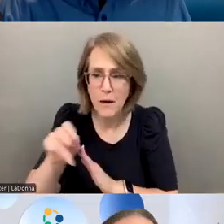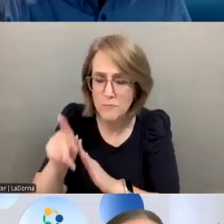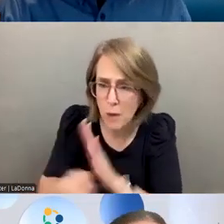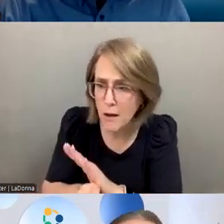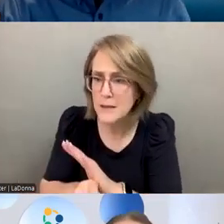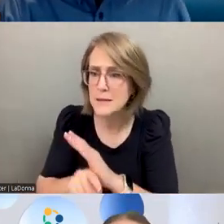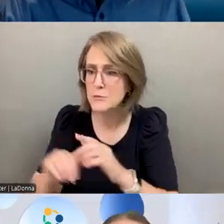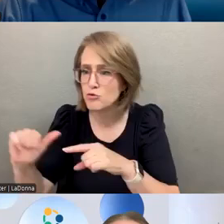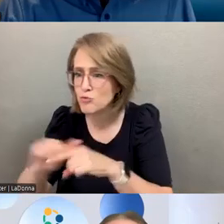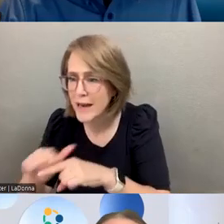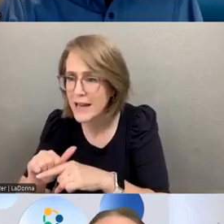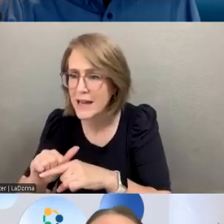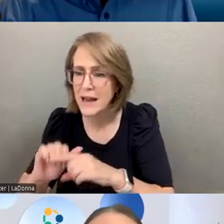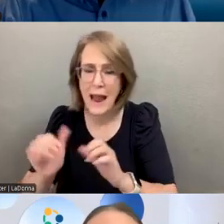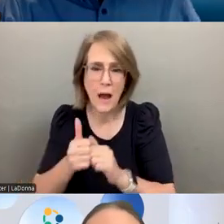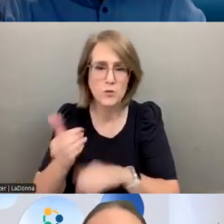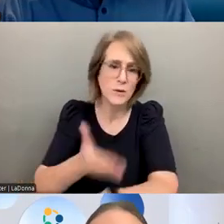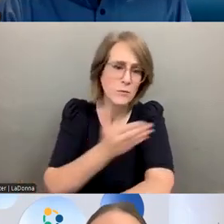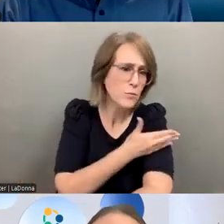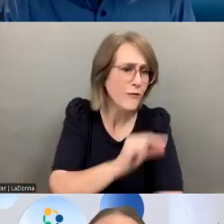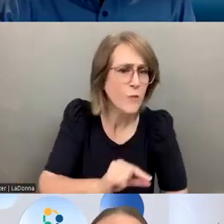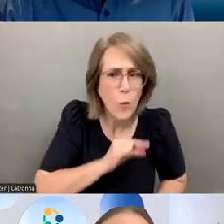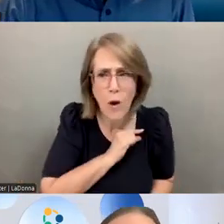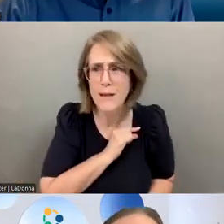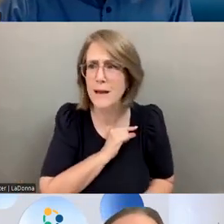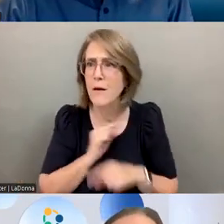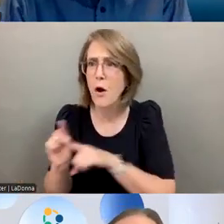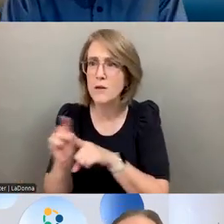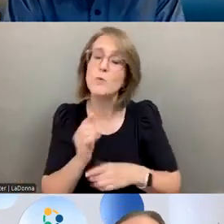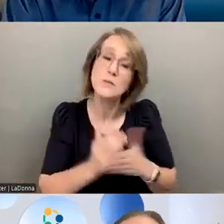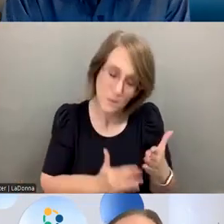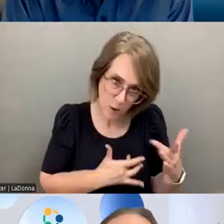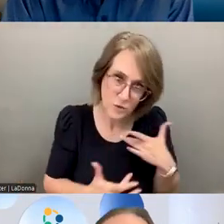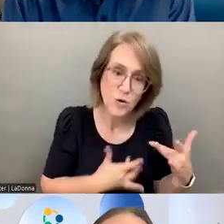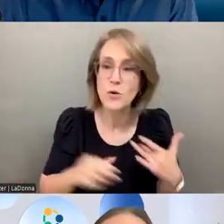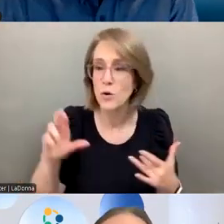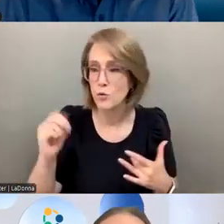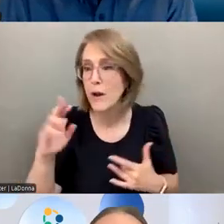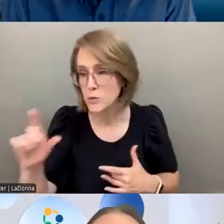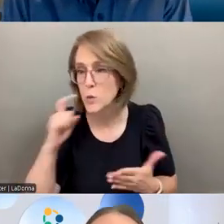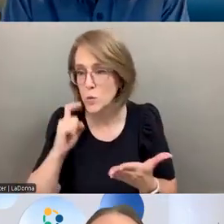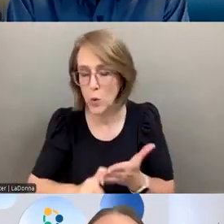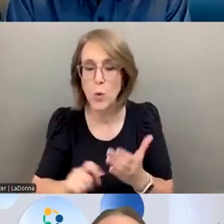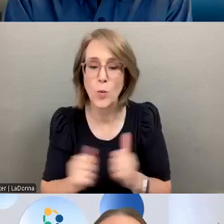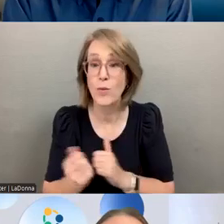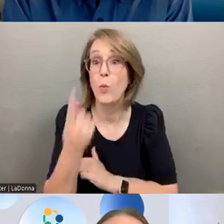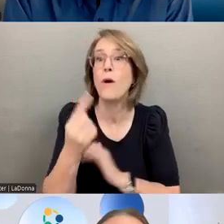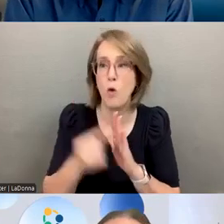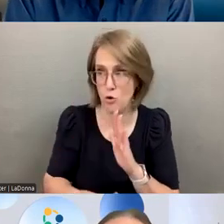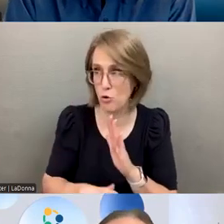and trainings and helping to enhance quality and also some concerns that Rachel noted specifically from an article